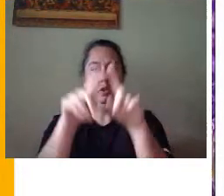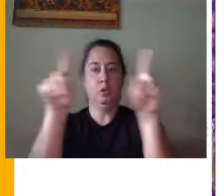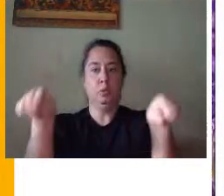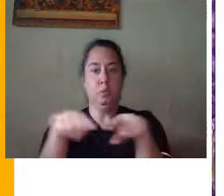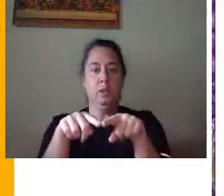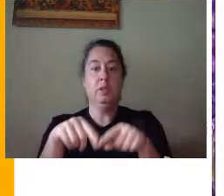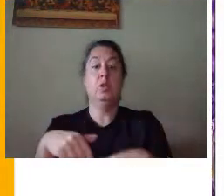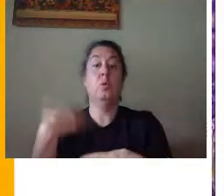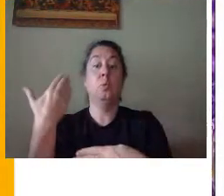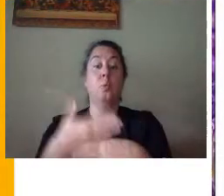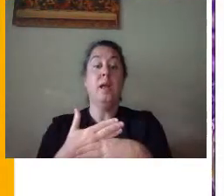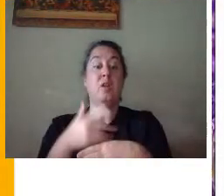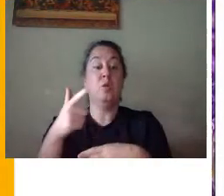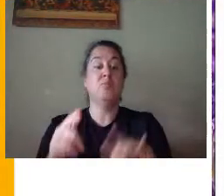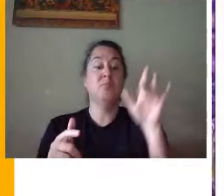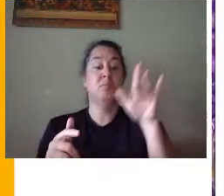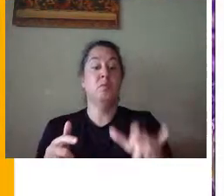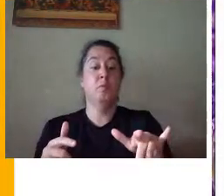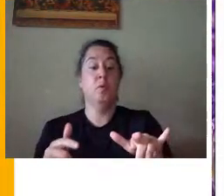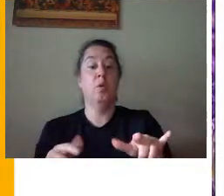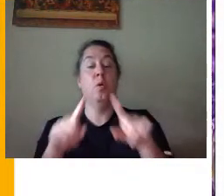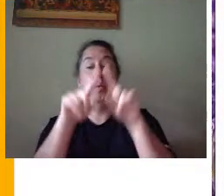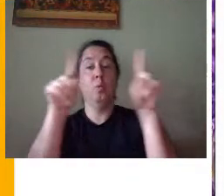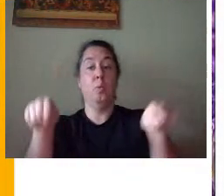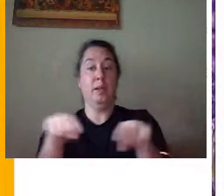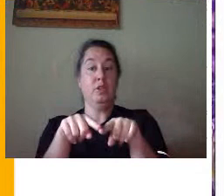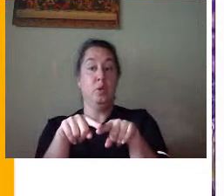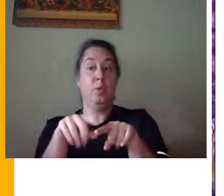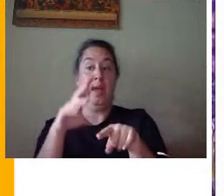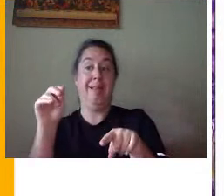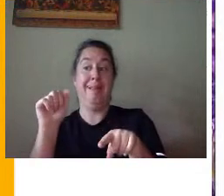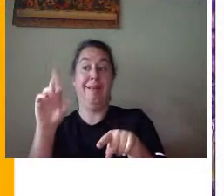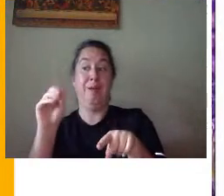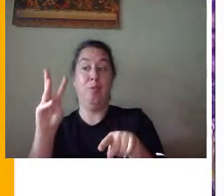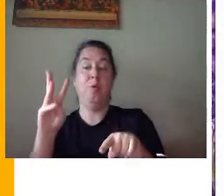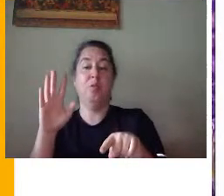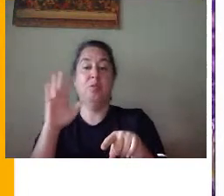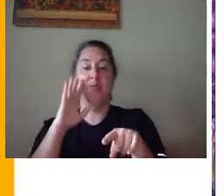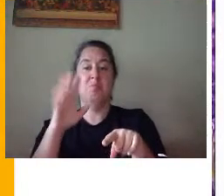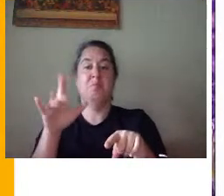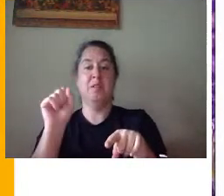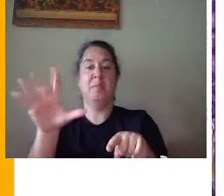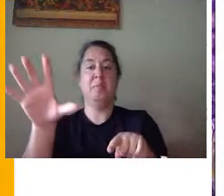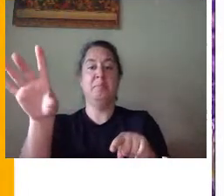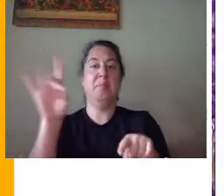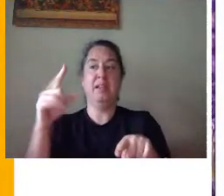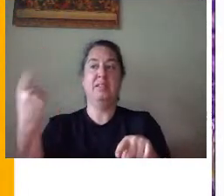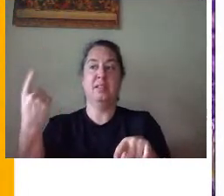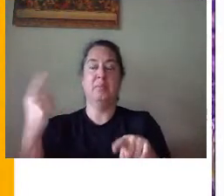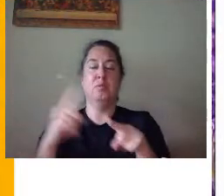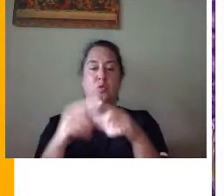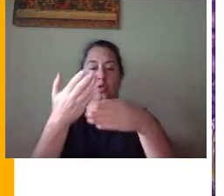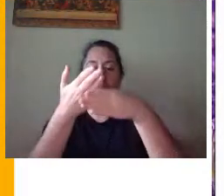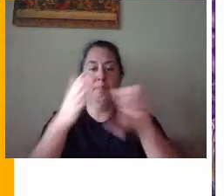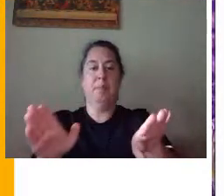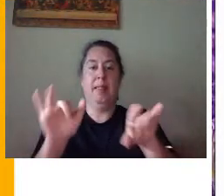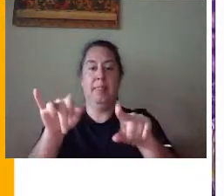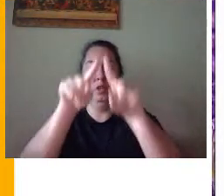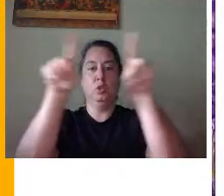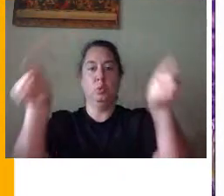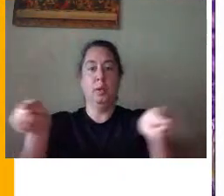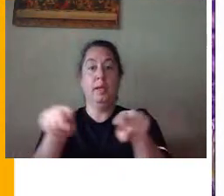you can hit the window key and an arrow key, and it will pull your screen to the side and you can pick something else to split next to it.